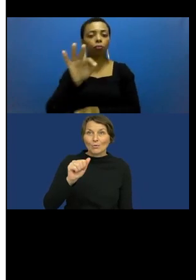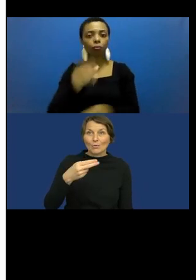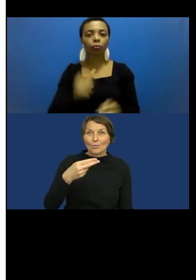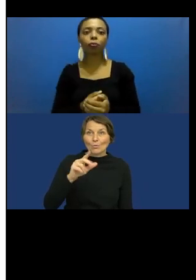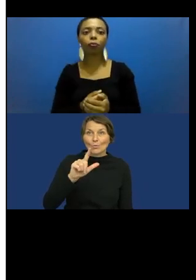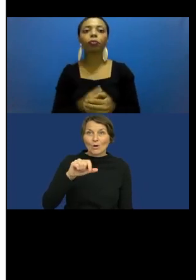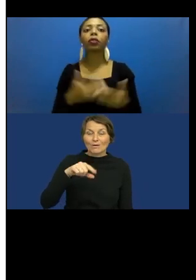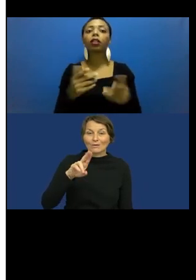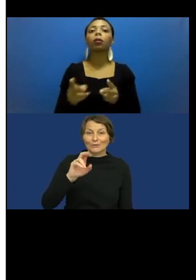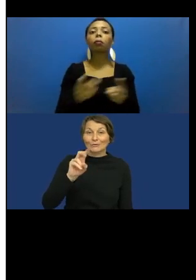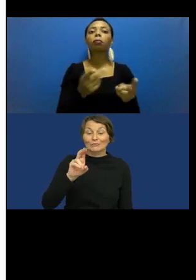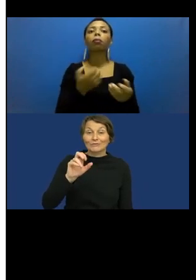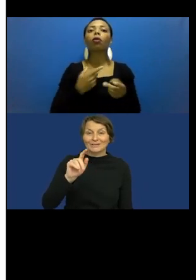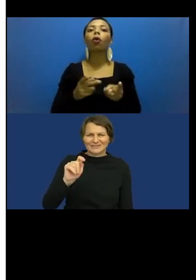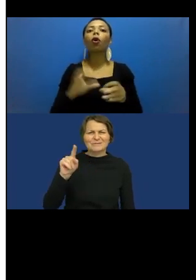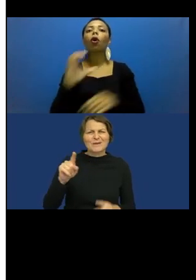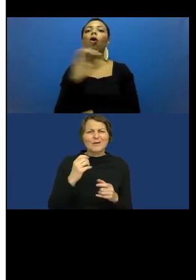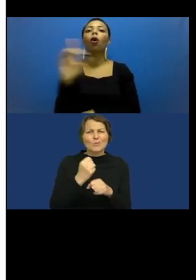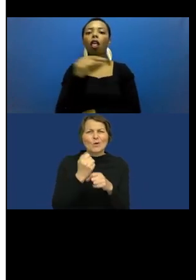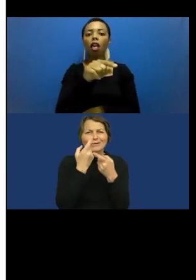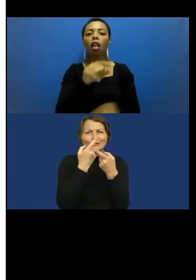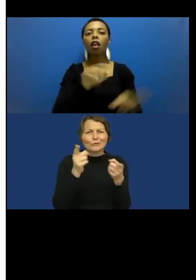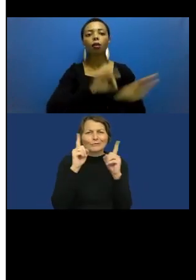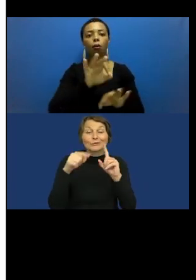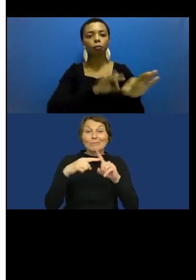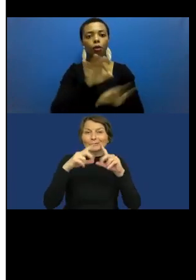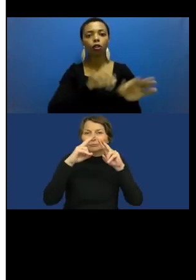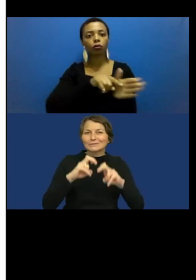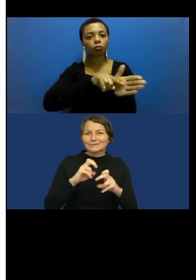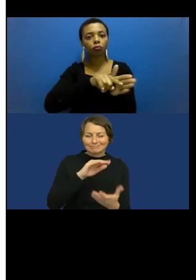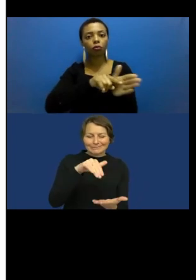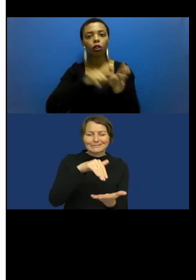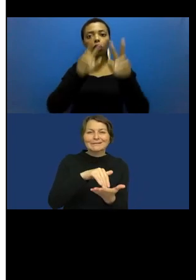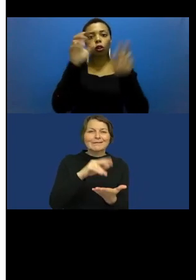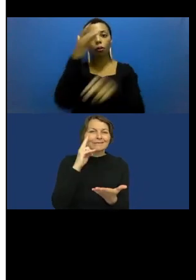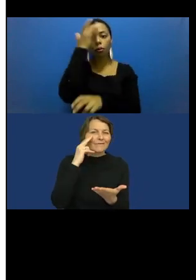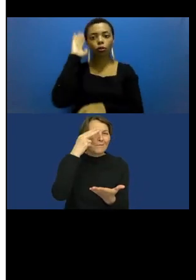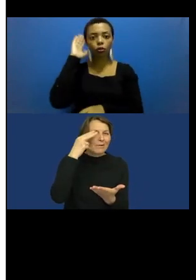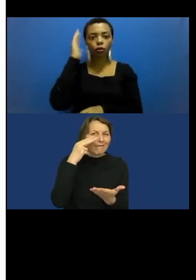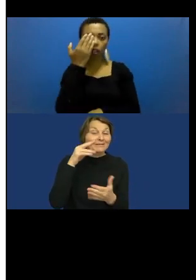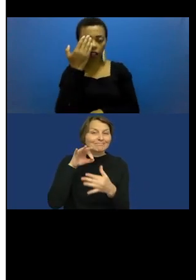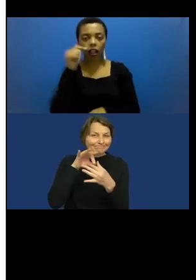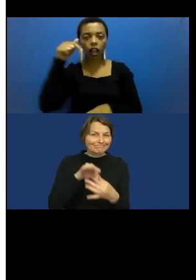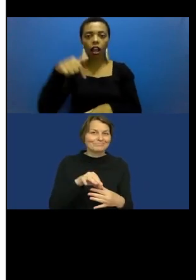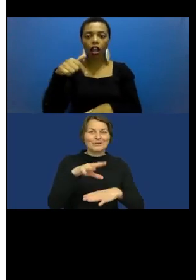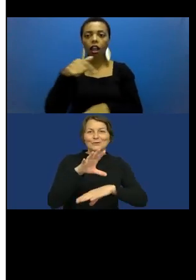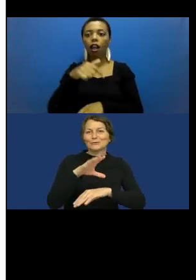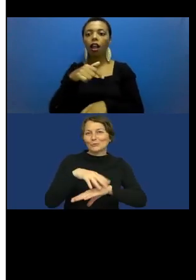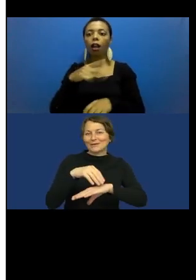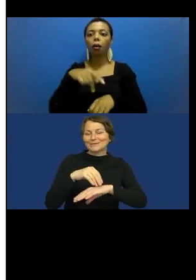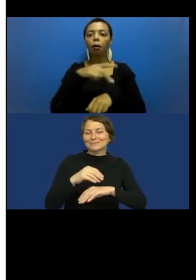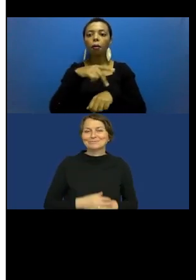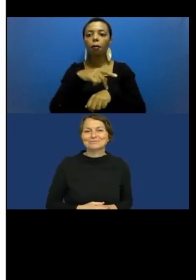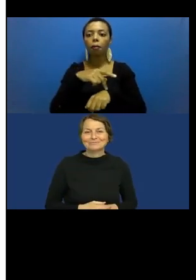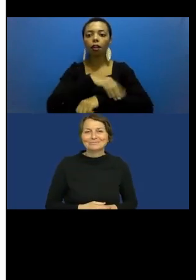as a coordinator at the Swedish National Resource Center for Deafblindness in Sweden. I also want to acknowledge